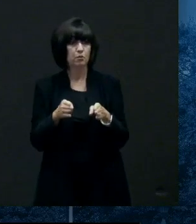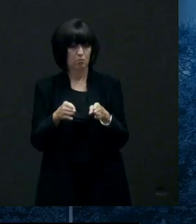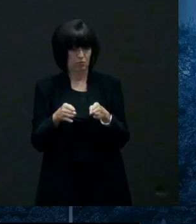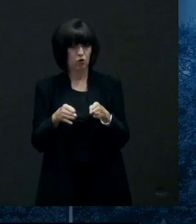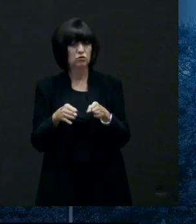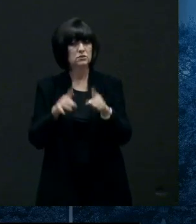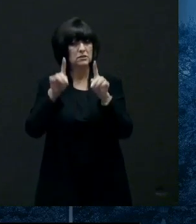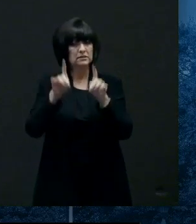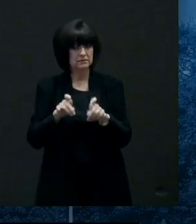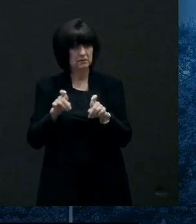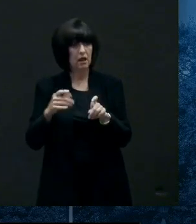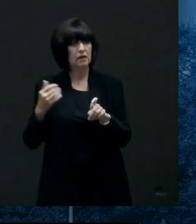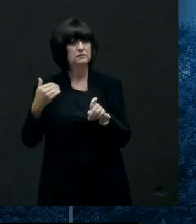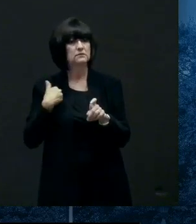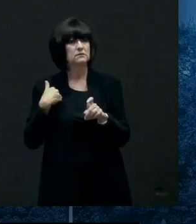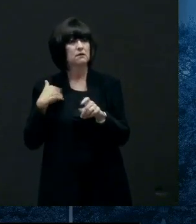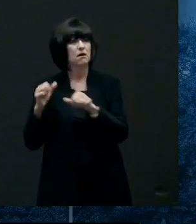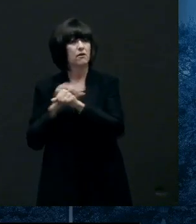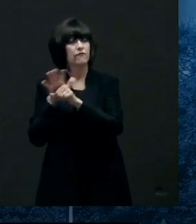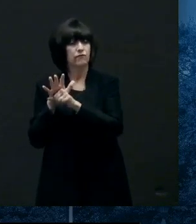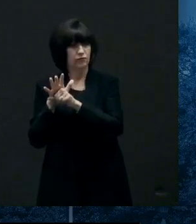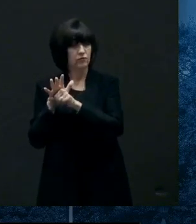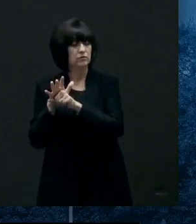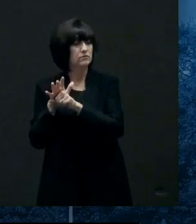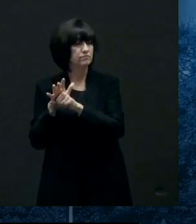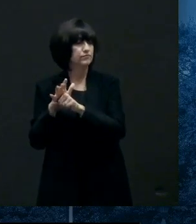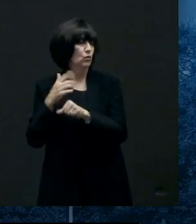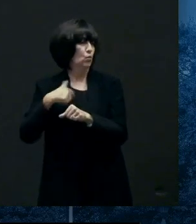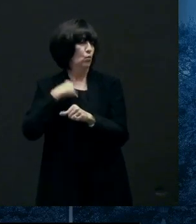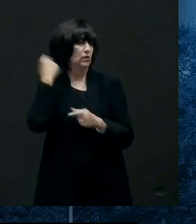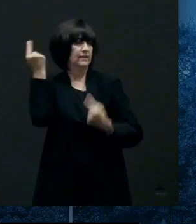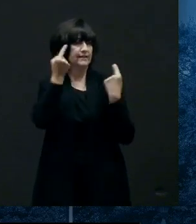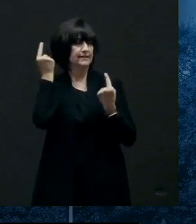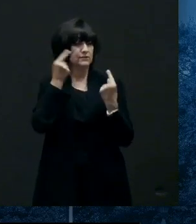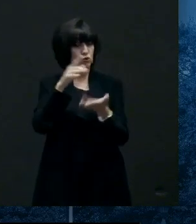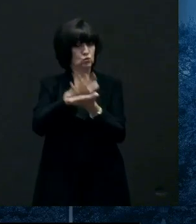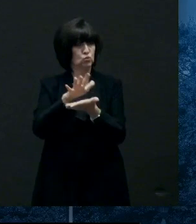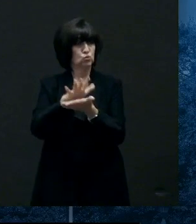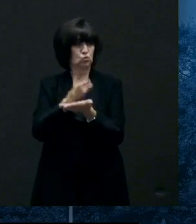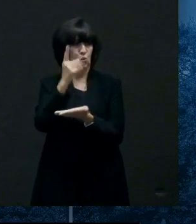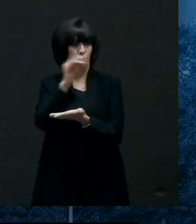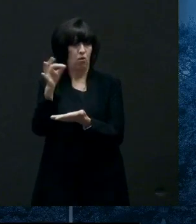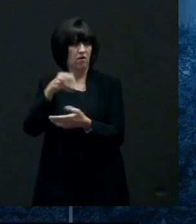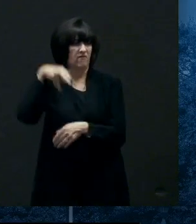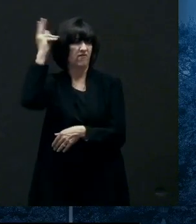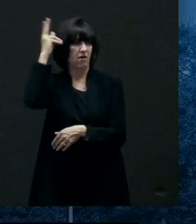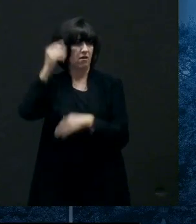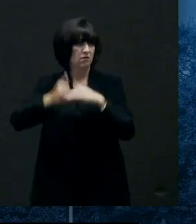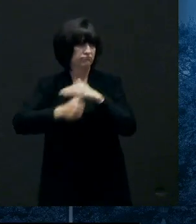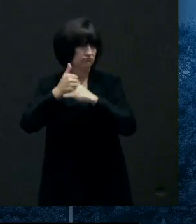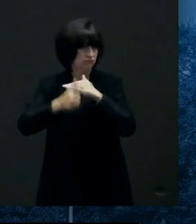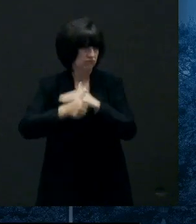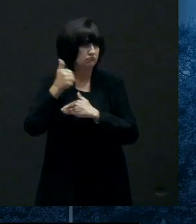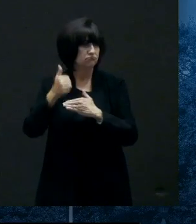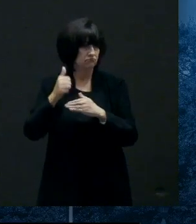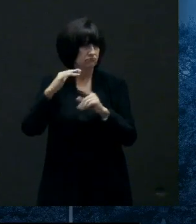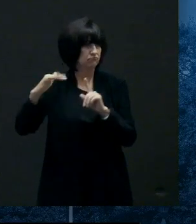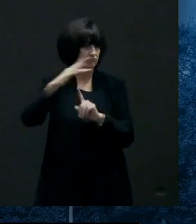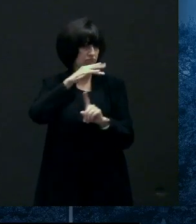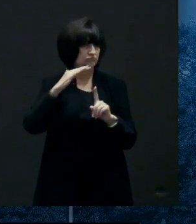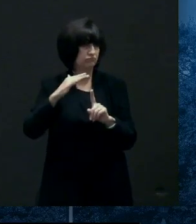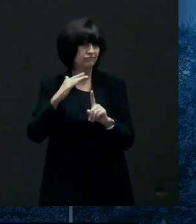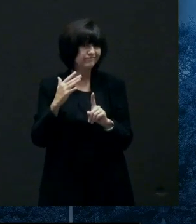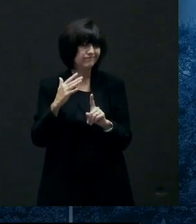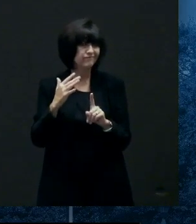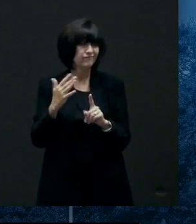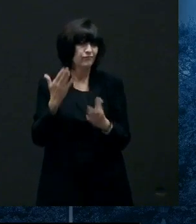asked um schools would be considered one of the high risk settings and um so whether it's the school that might find out first that there's a